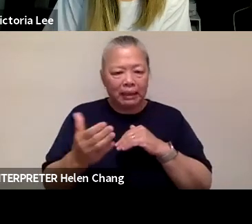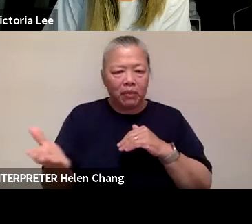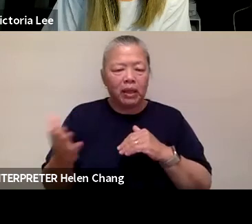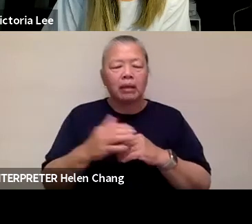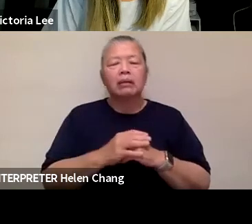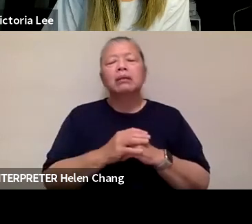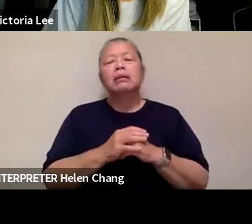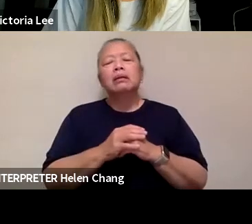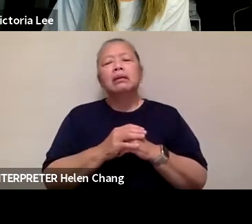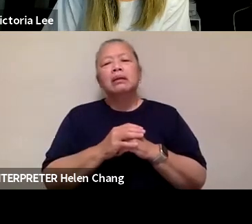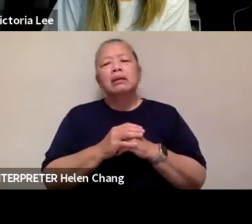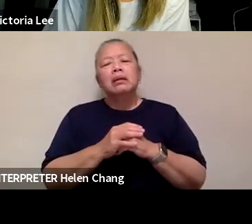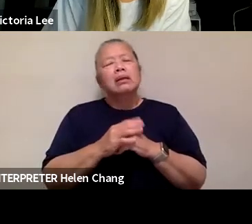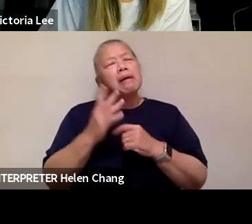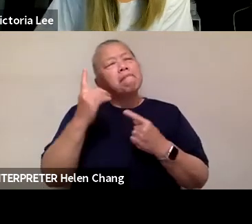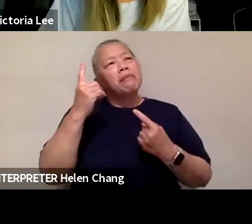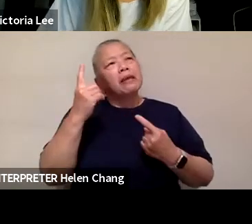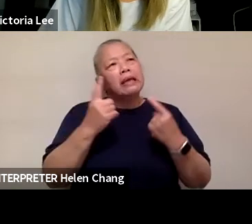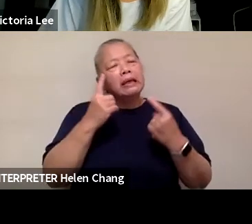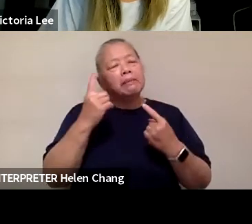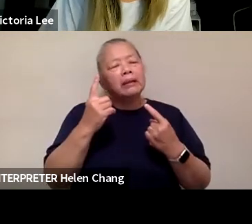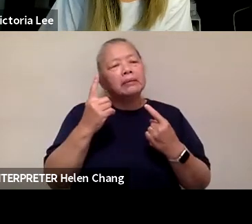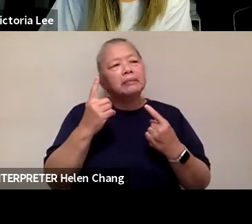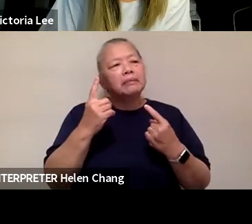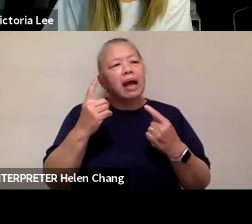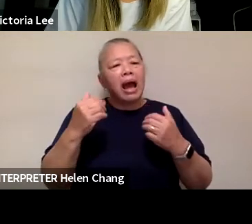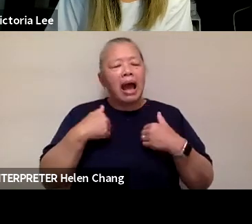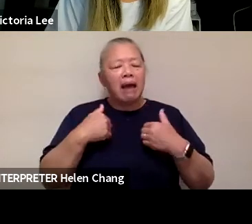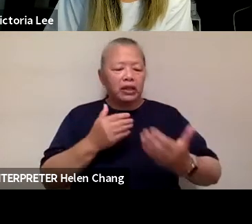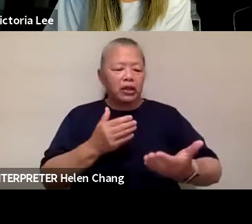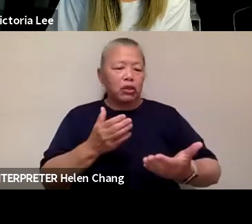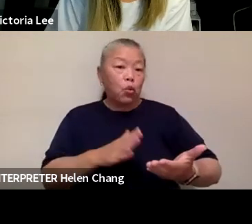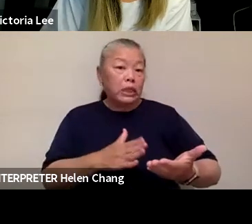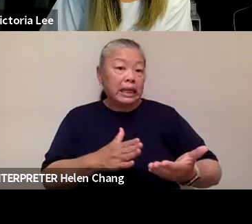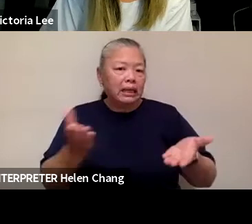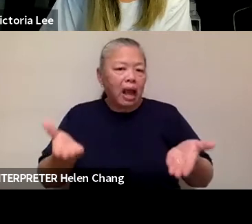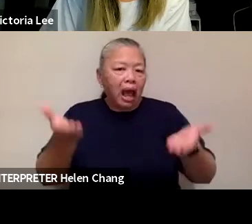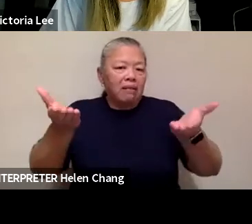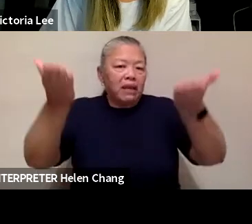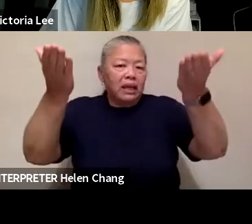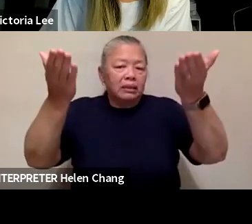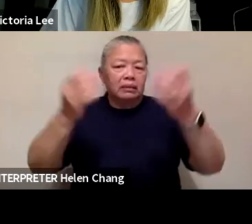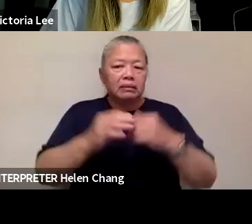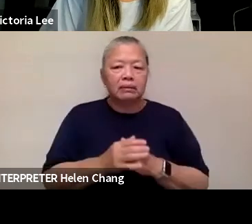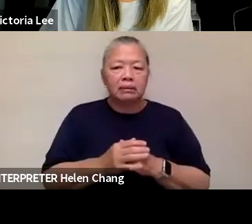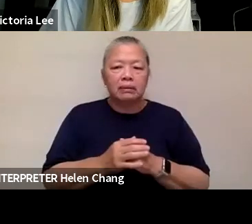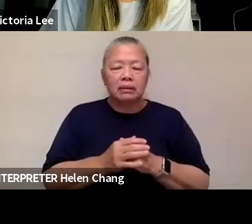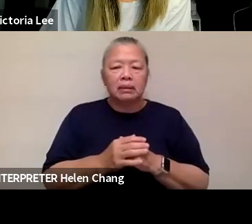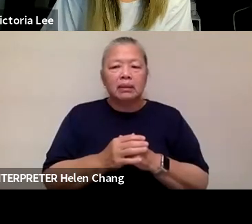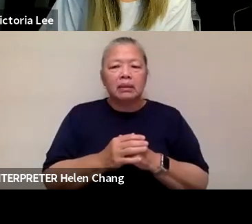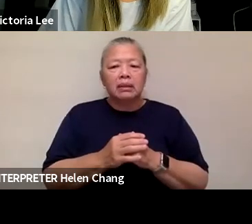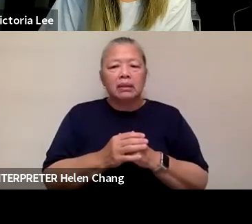level. And you're, you're thinking about you're, you're, we're elevating the cuisine, right? We're, we're putting faces to the business owners.